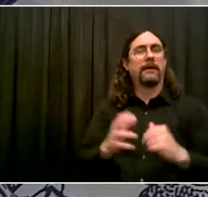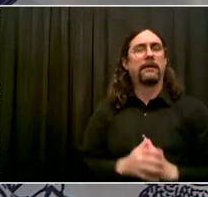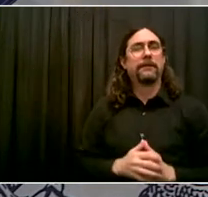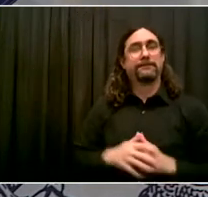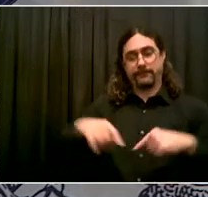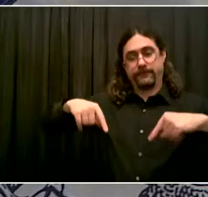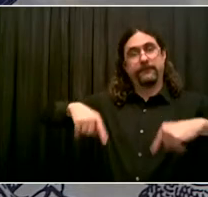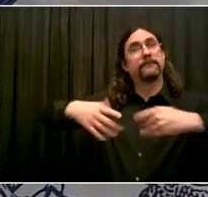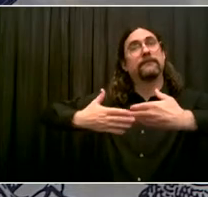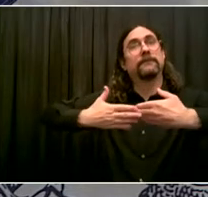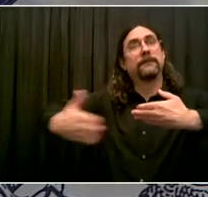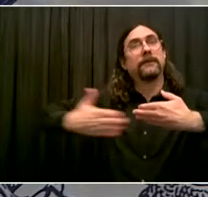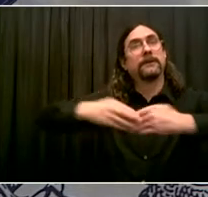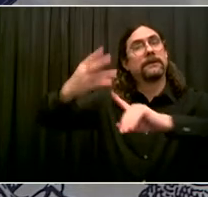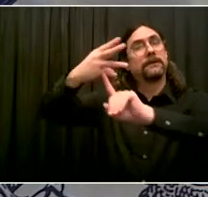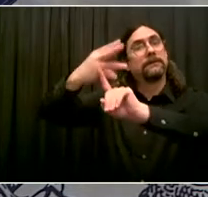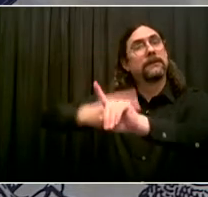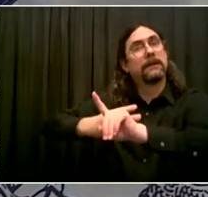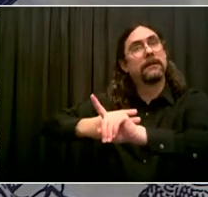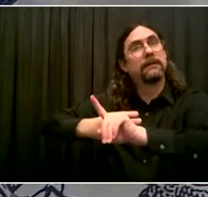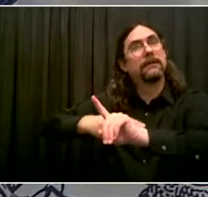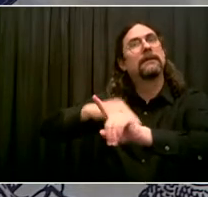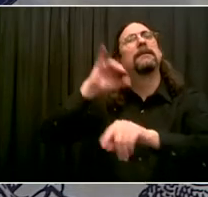million adult New Yorkers vaccinated by June.